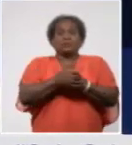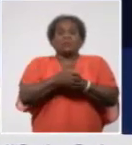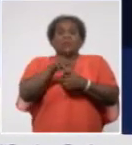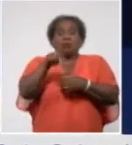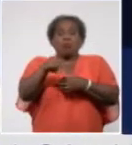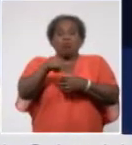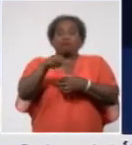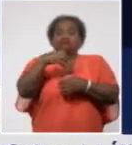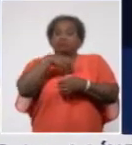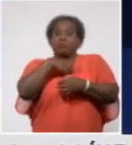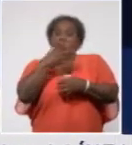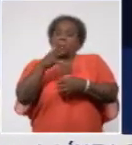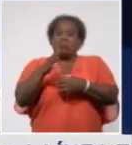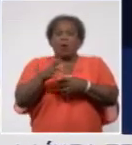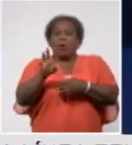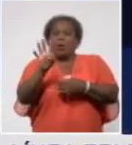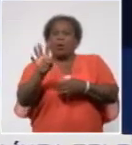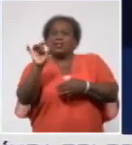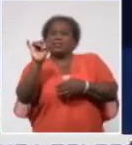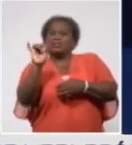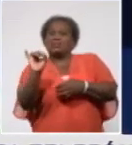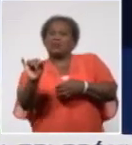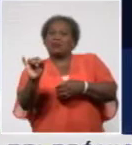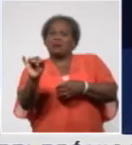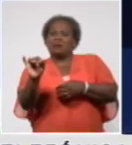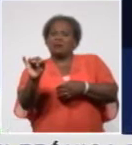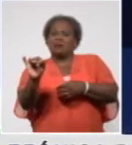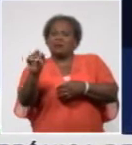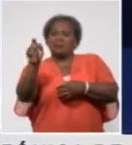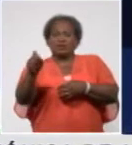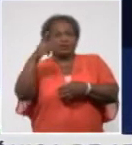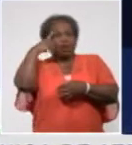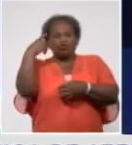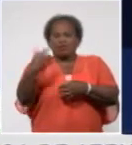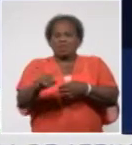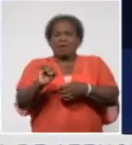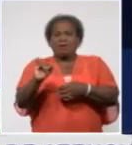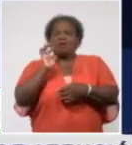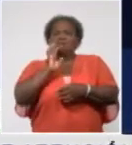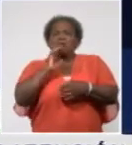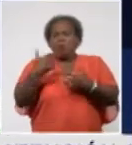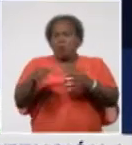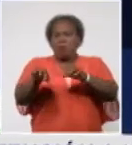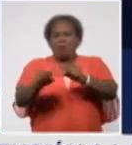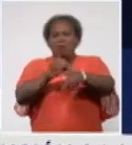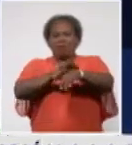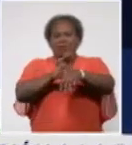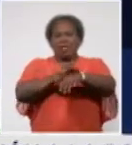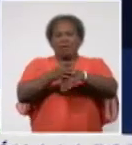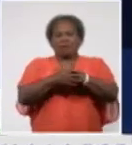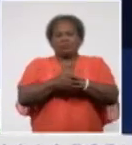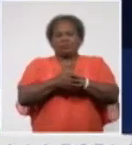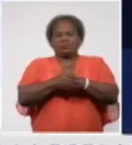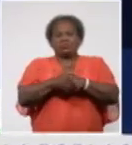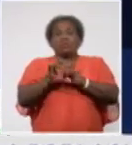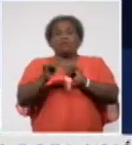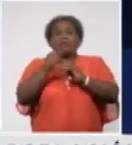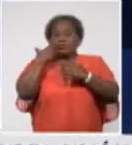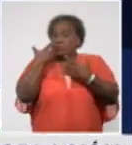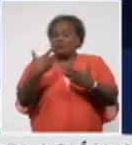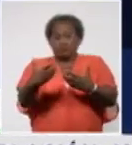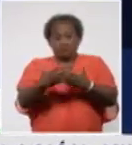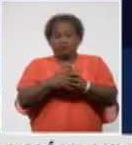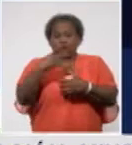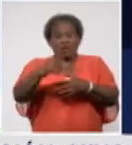remain at 427. Of the 82 diagnosed cases yesterday,